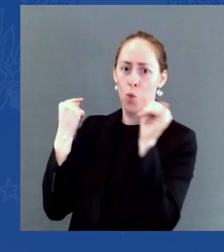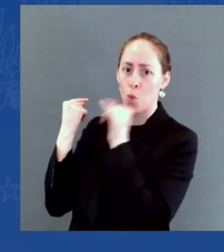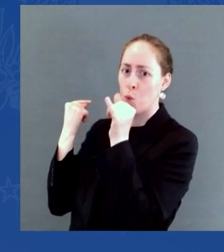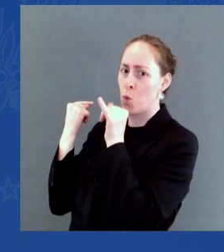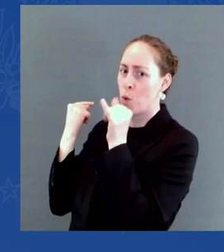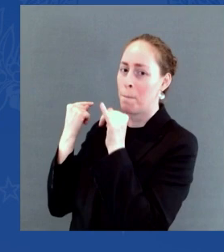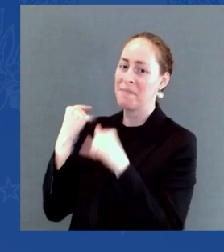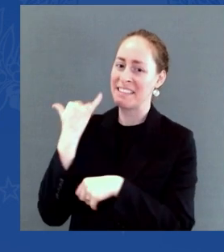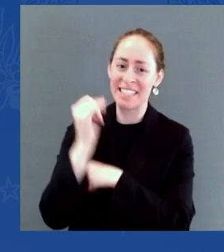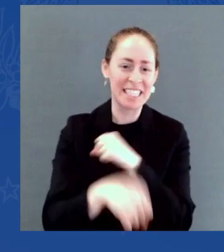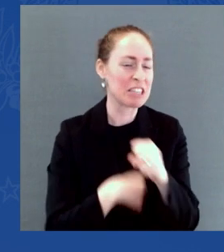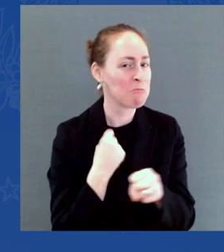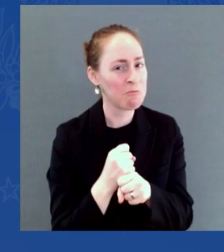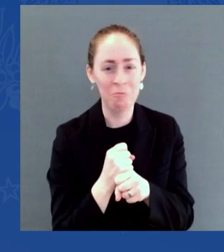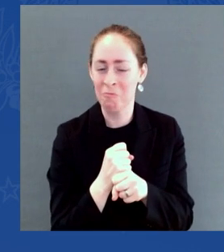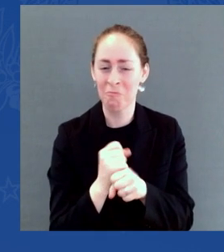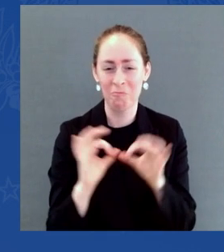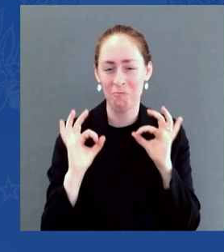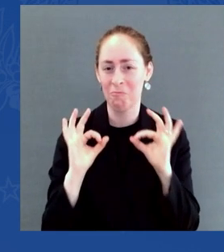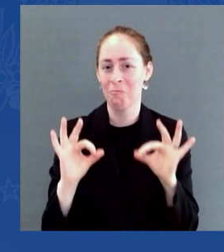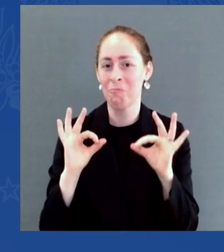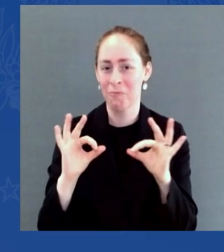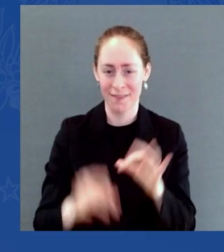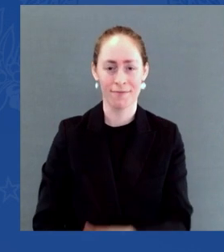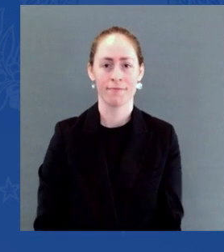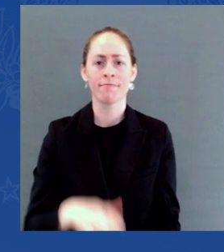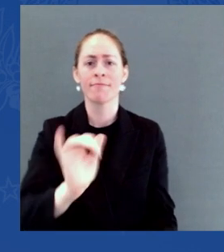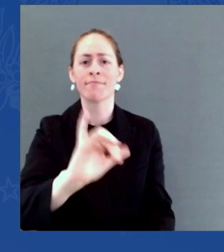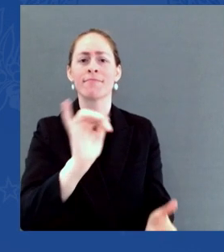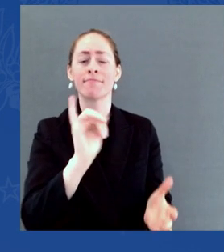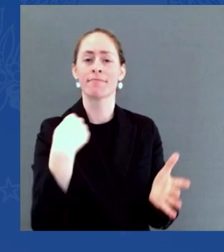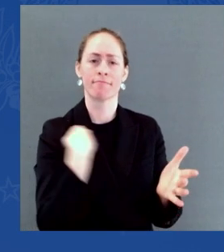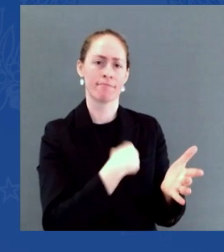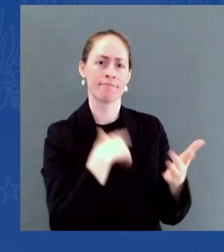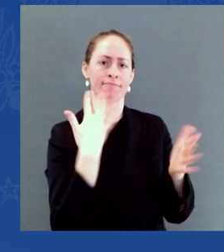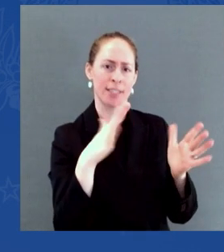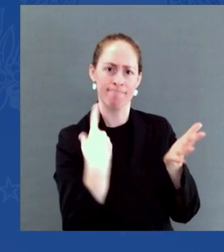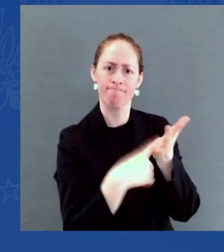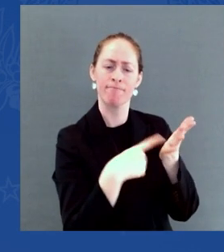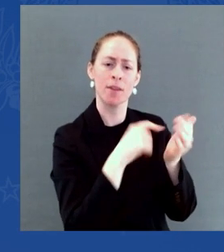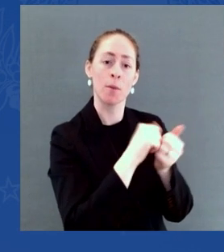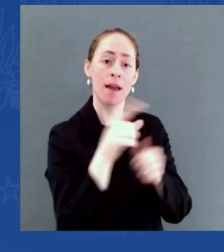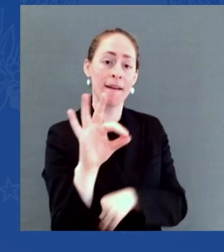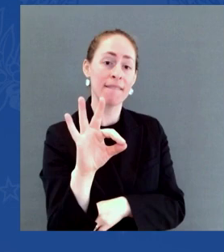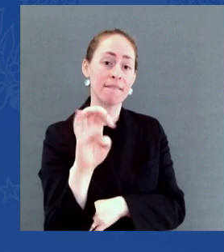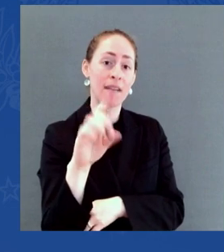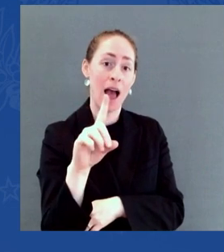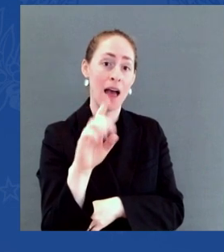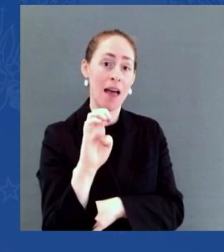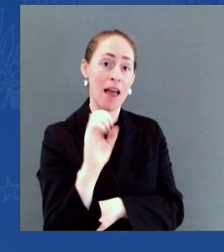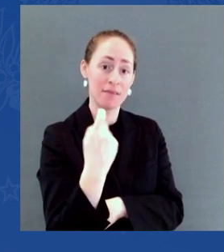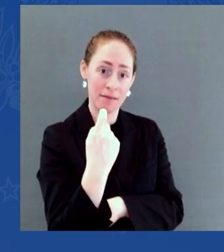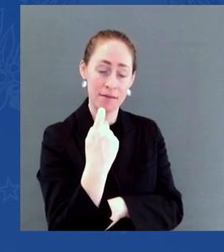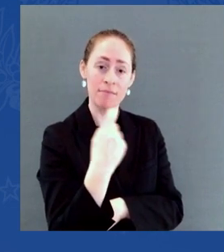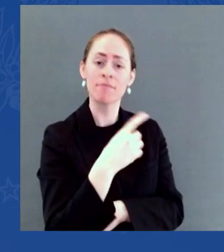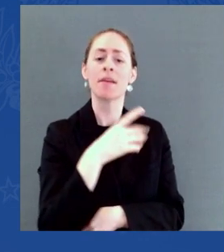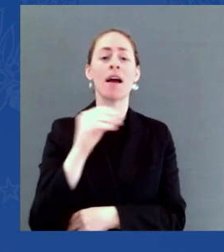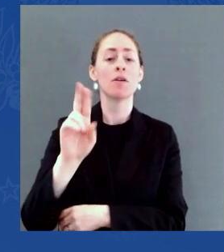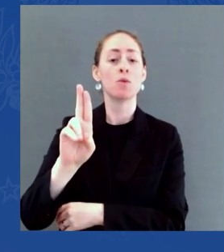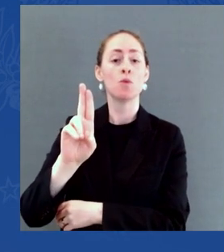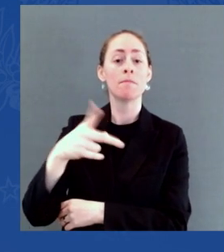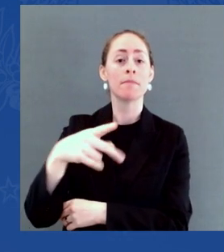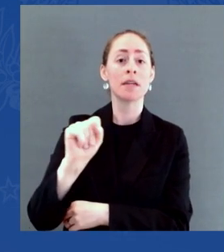track to deliver more packages than ever. Now, I can't promise that every person will get every gift they want on time.